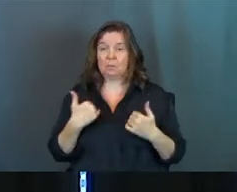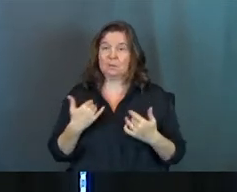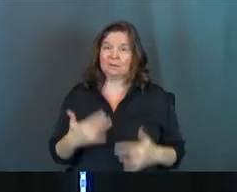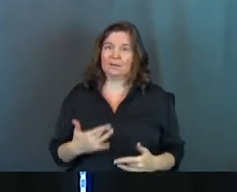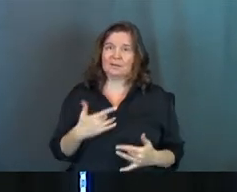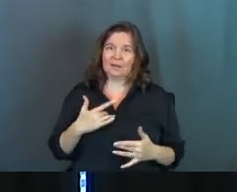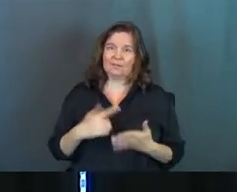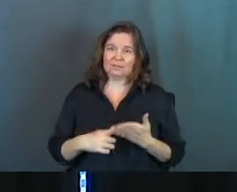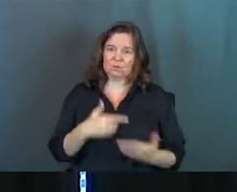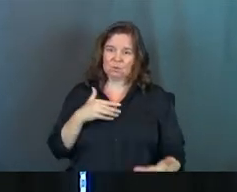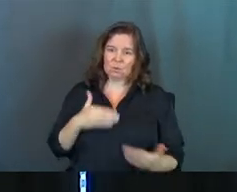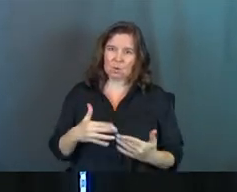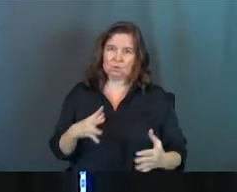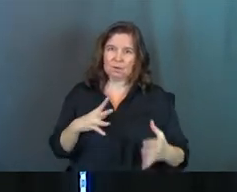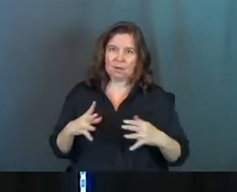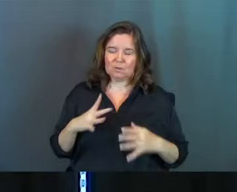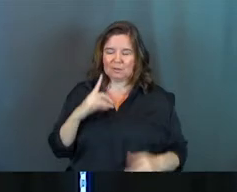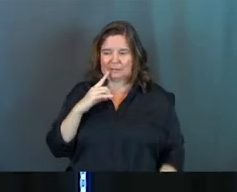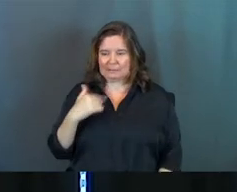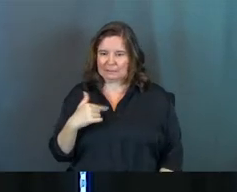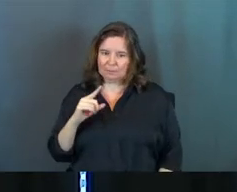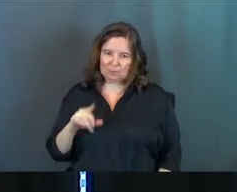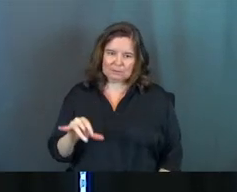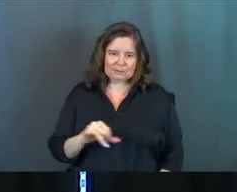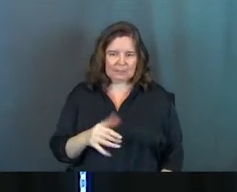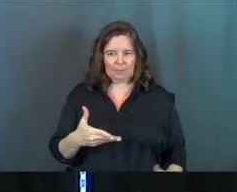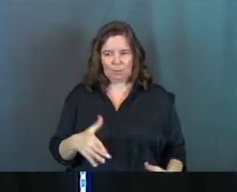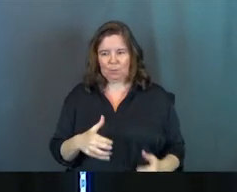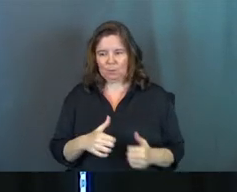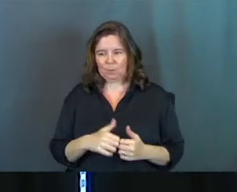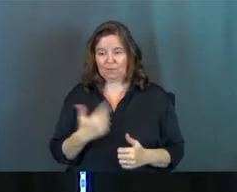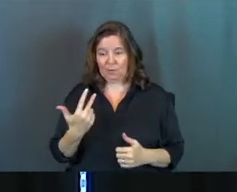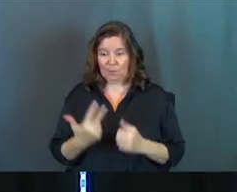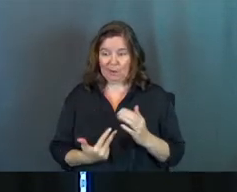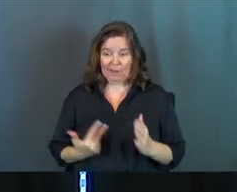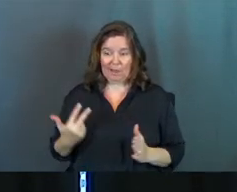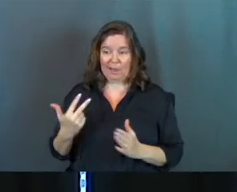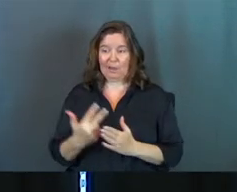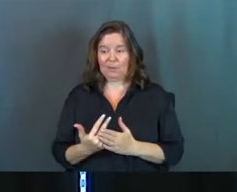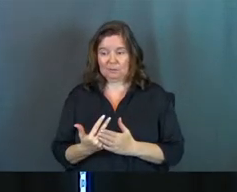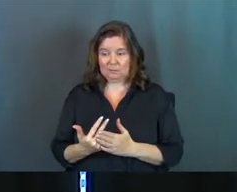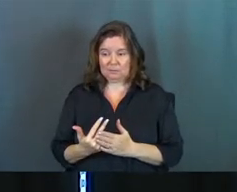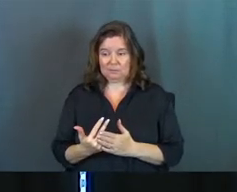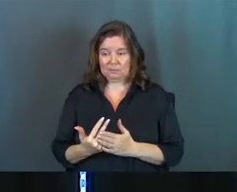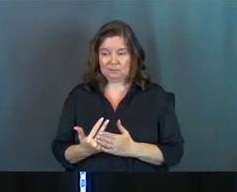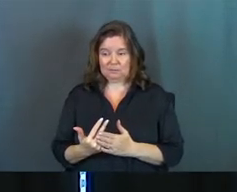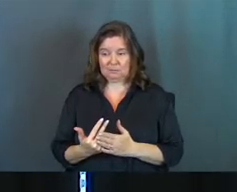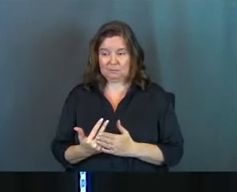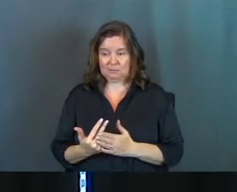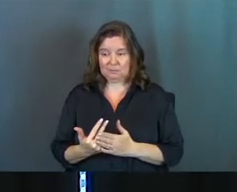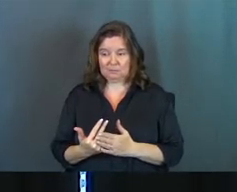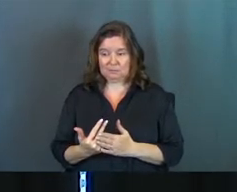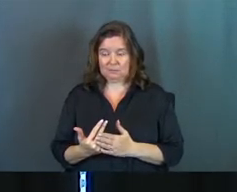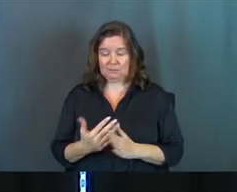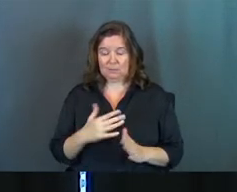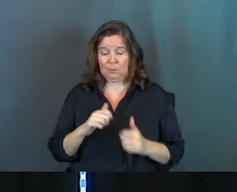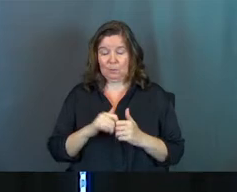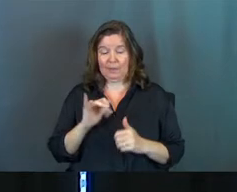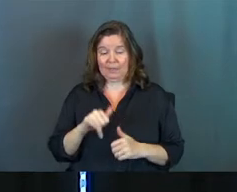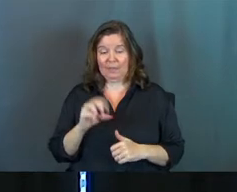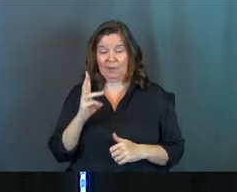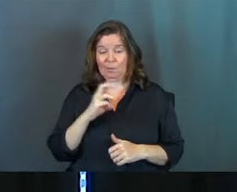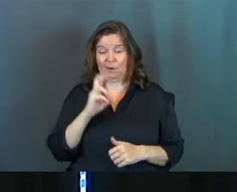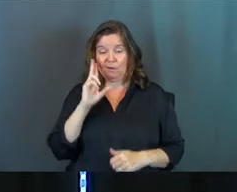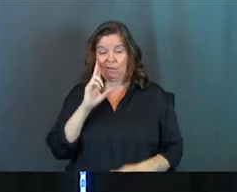discussion, you get closer to the holidays, and you're thinking like, I'm about to be in the same room for three hours with that